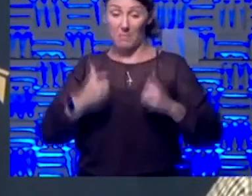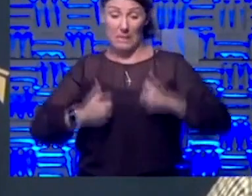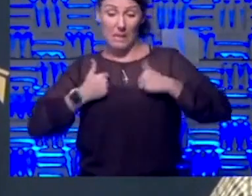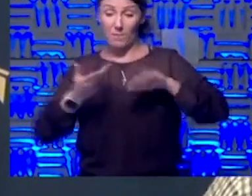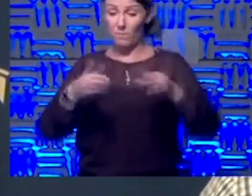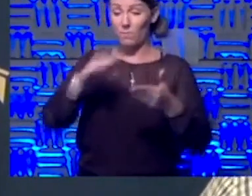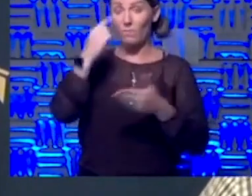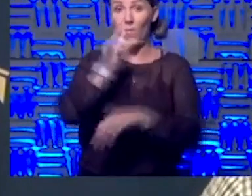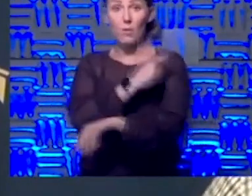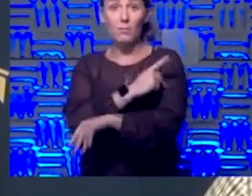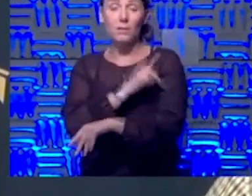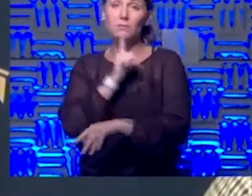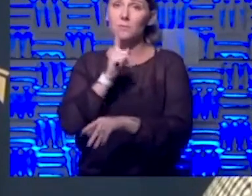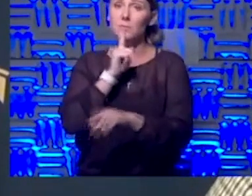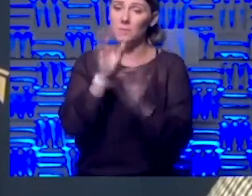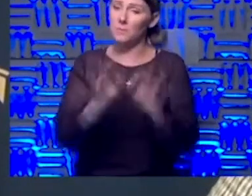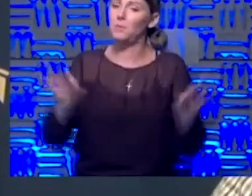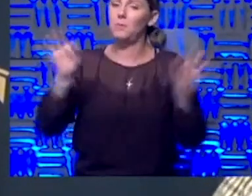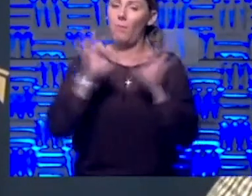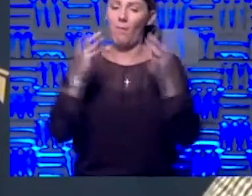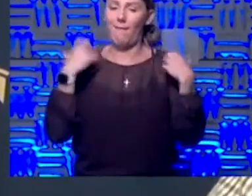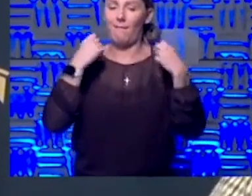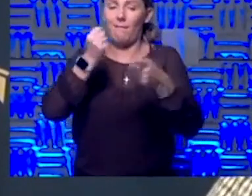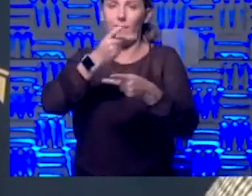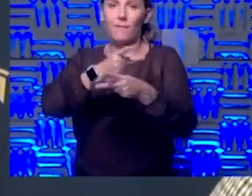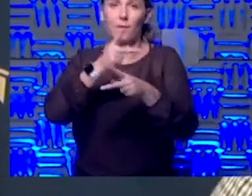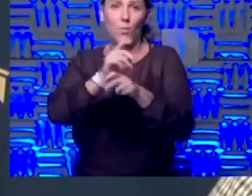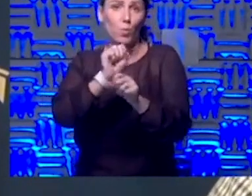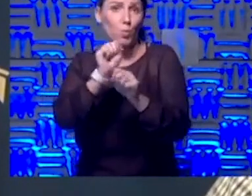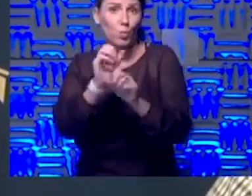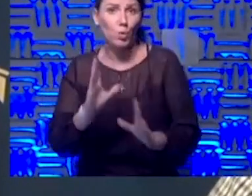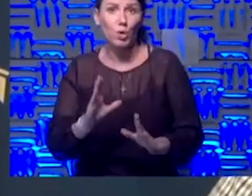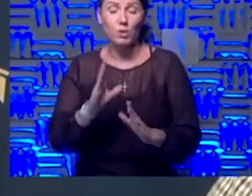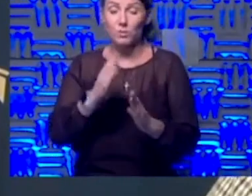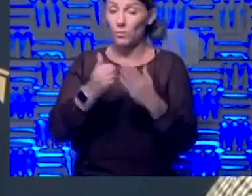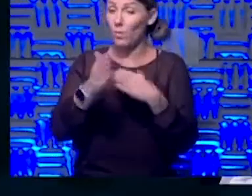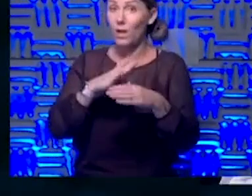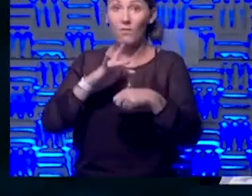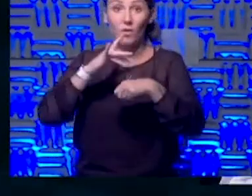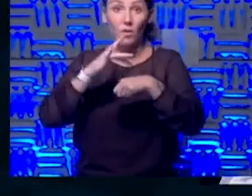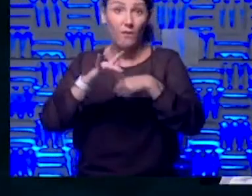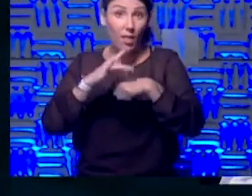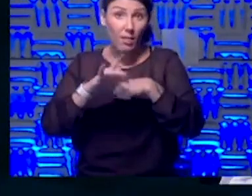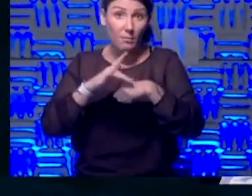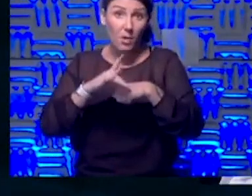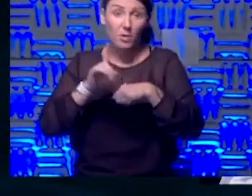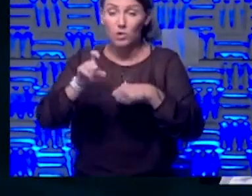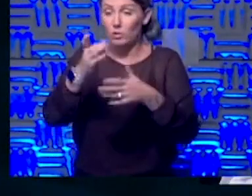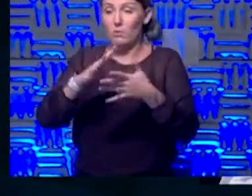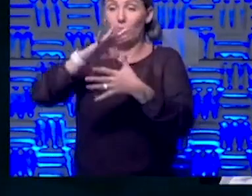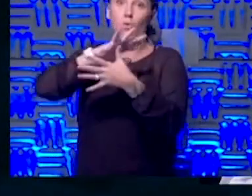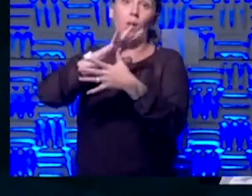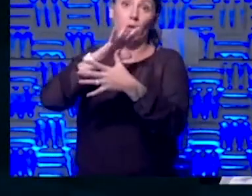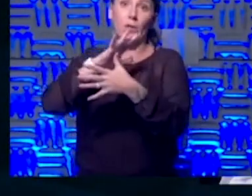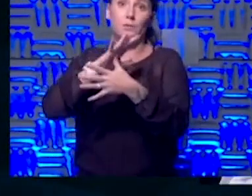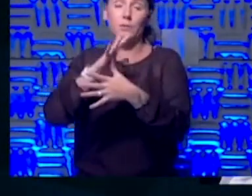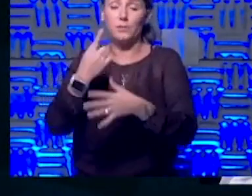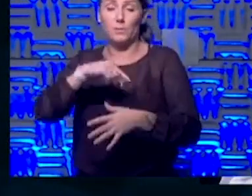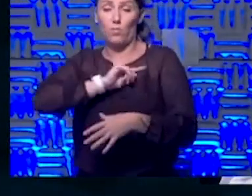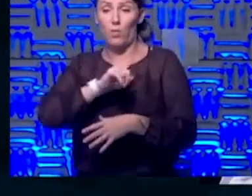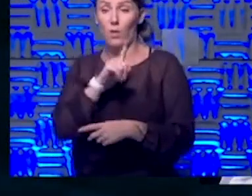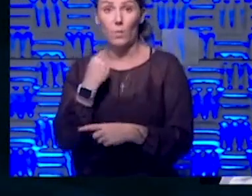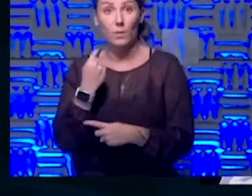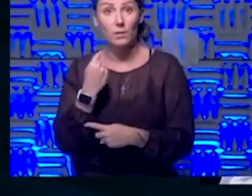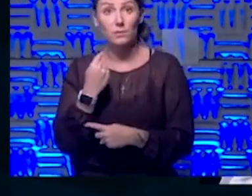it's really important for health care workers to whenever it's available to be prioritized for that, especially because we are at risk